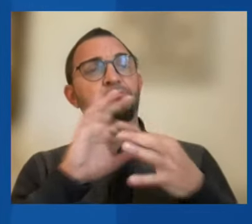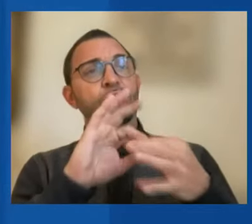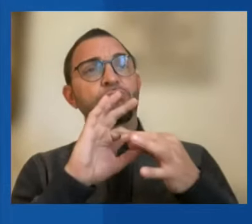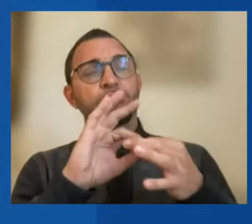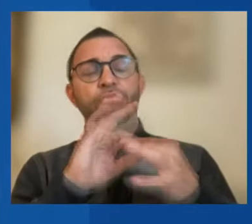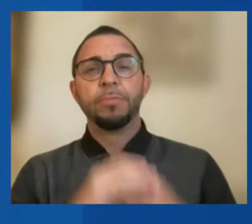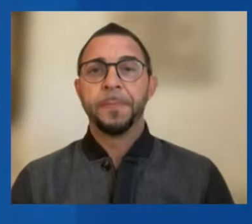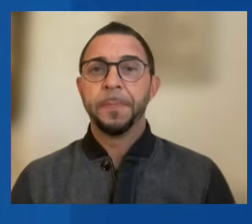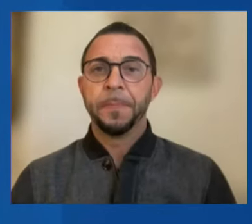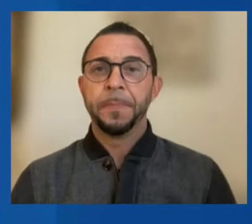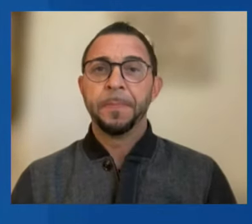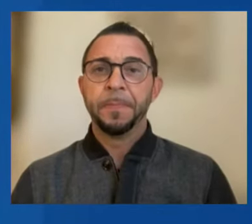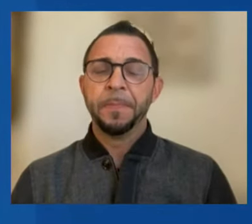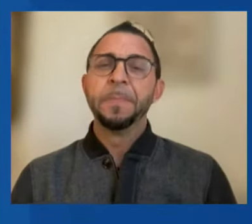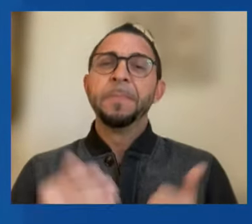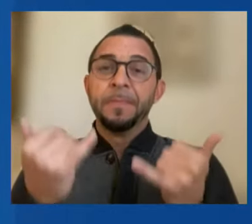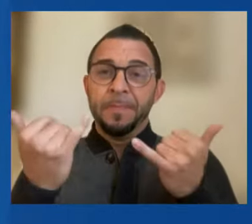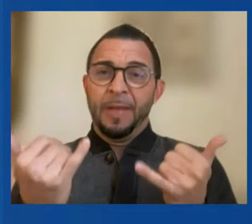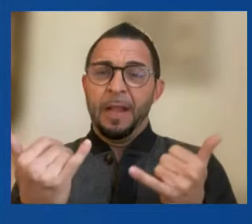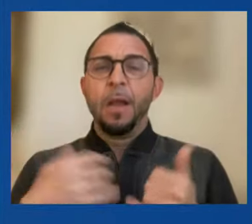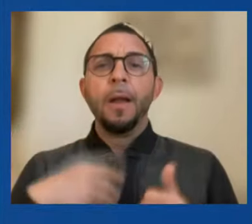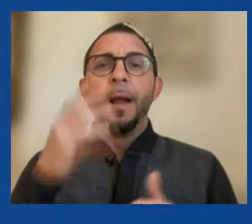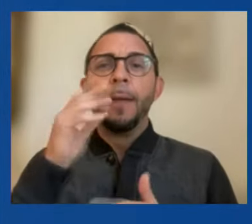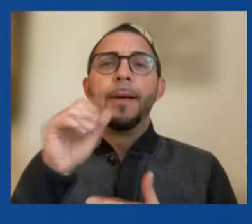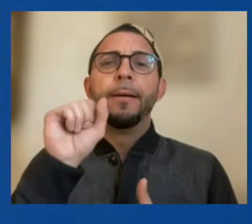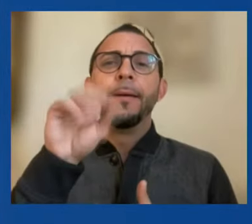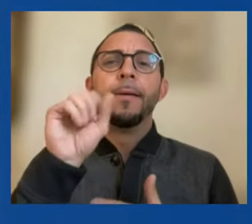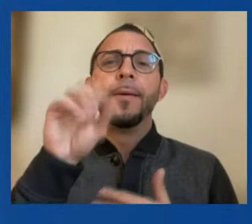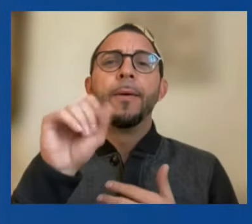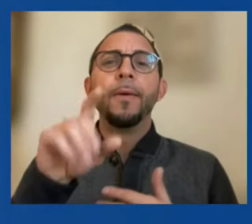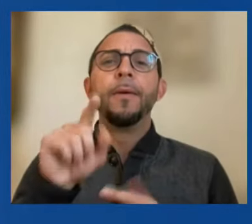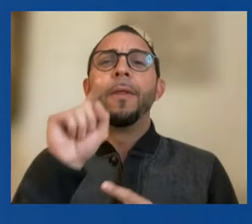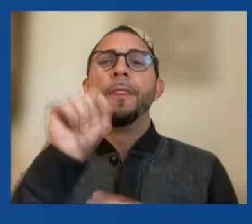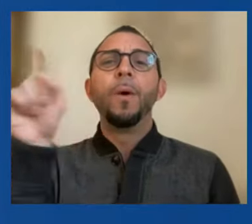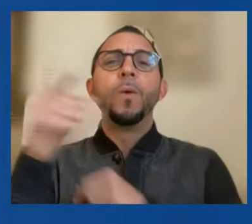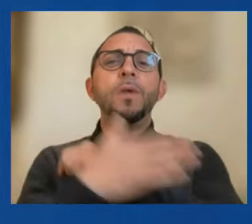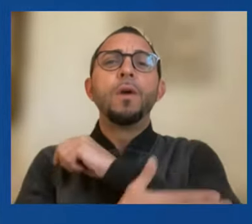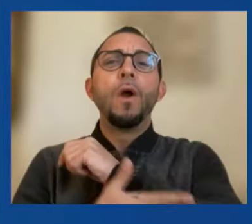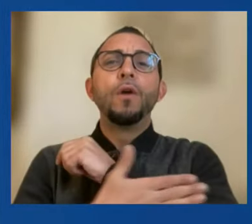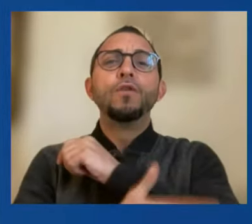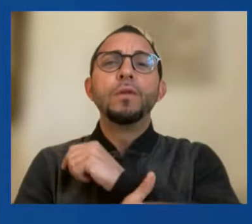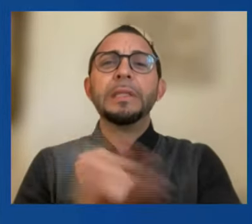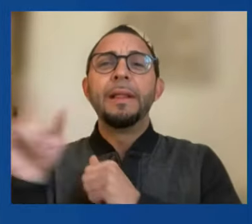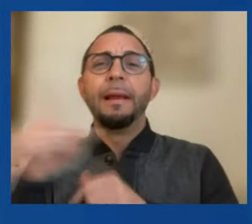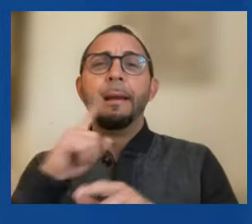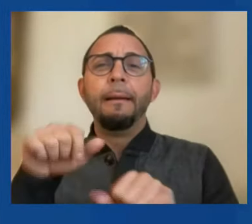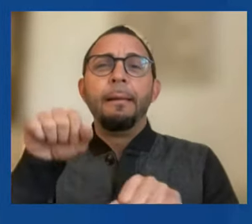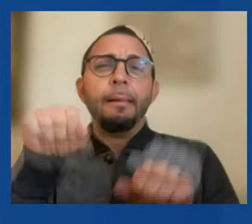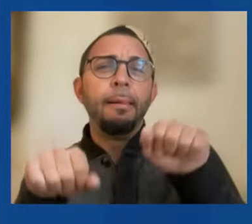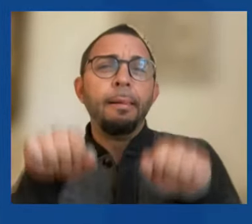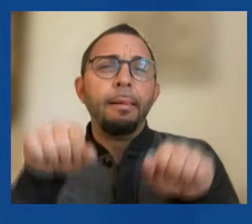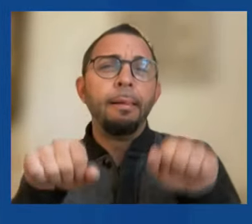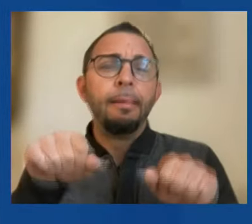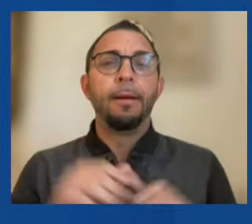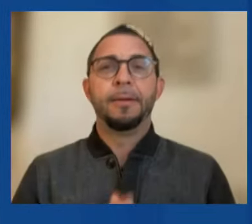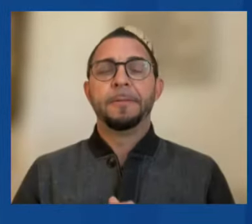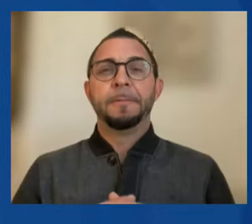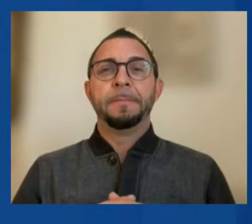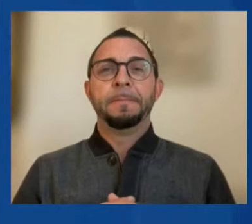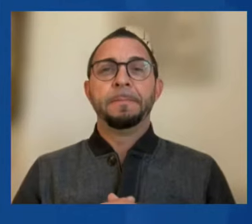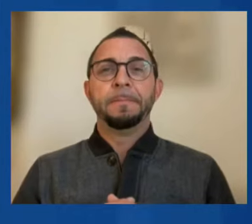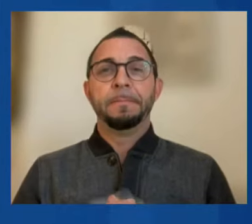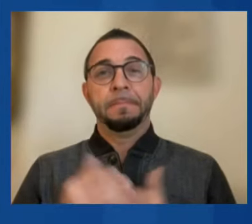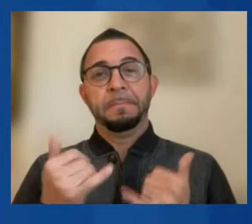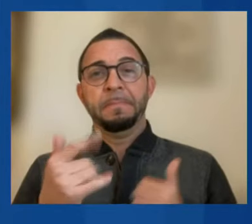me now say a few words to those countries who are currently sitting on the fence. Perhaps seeing an opportunity